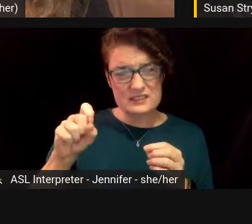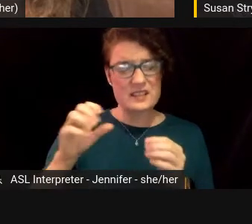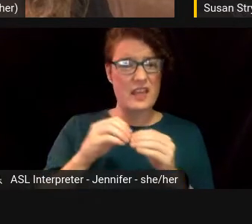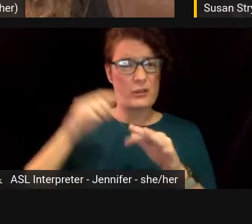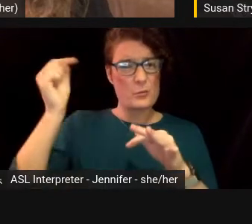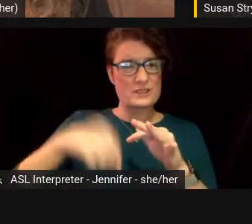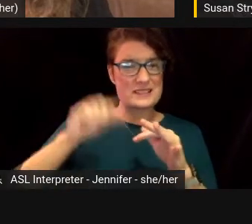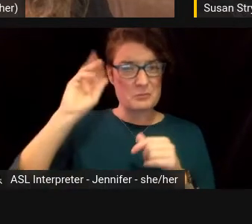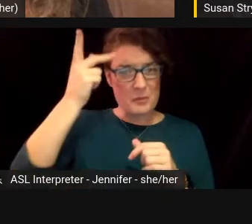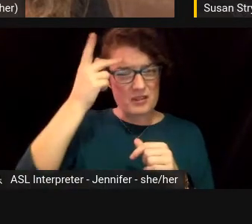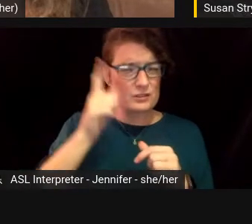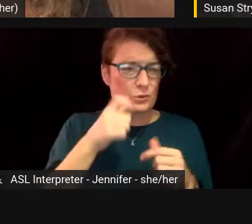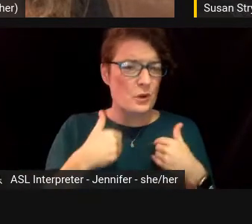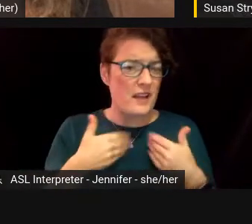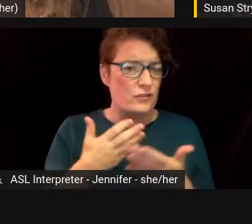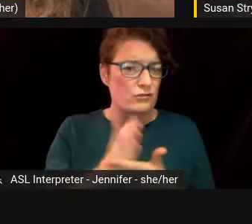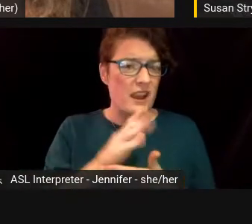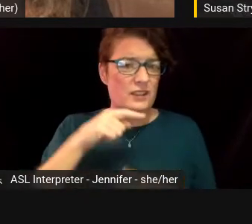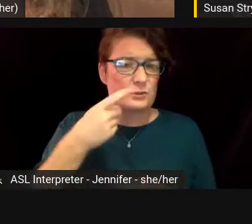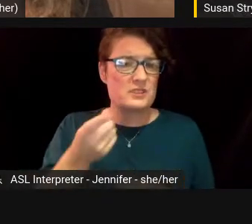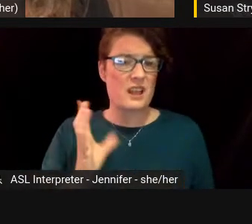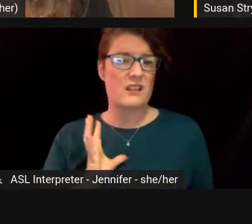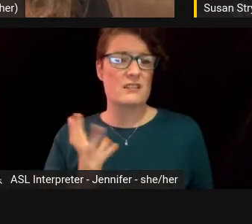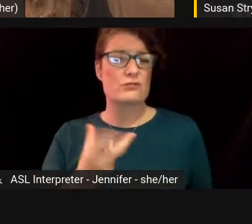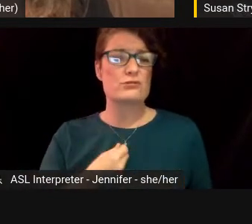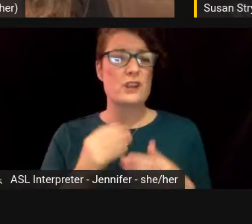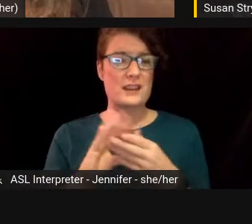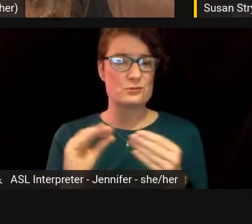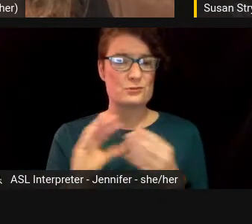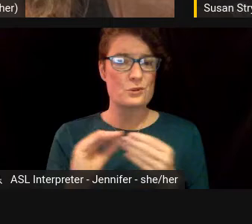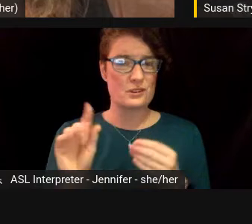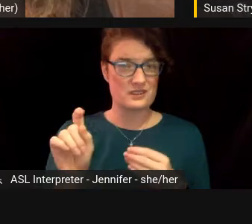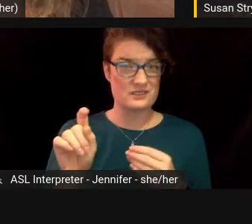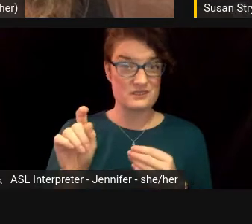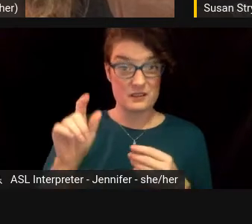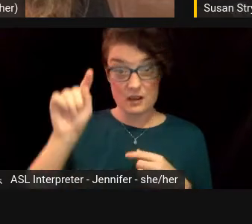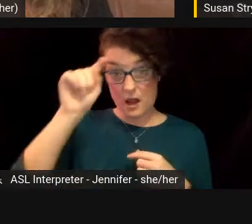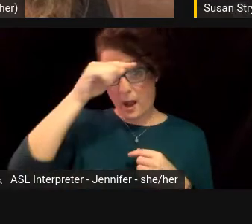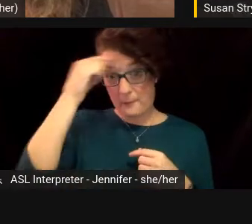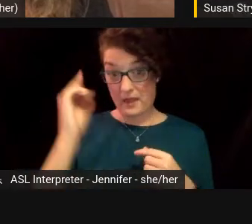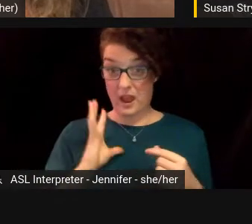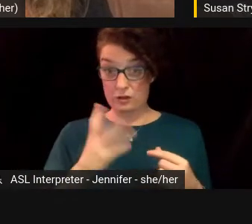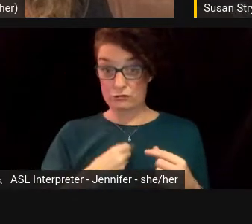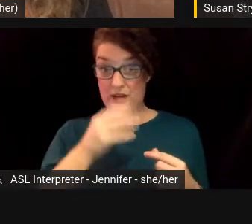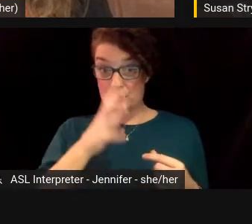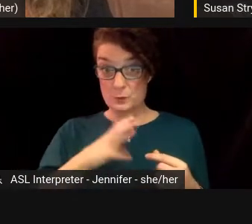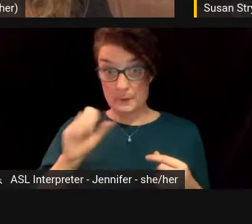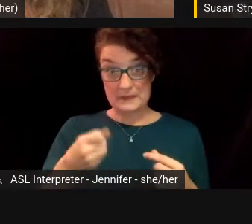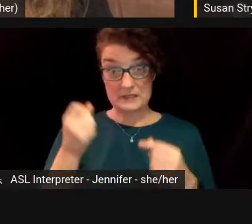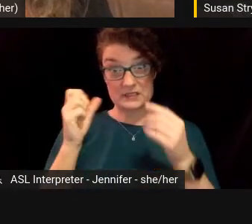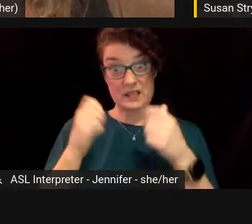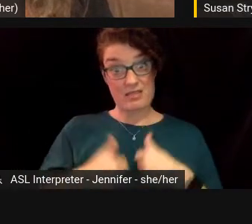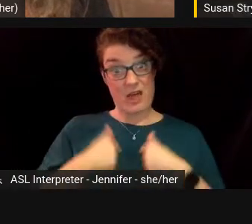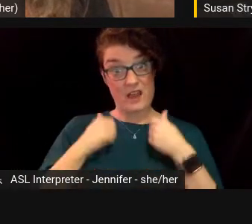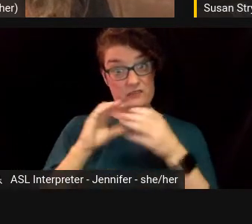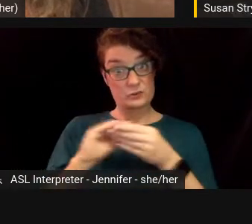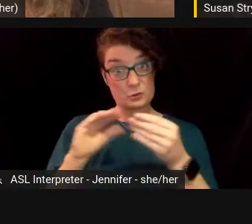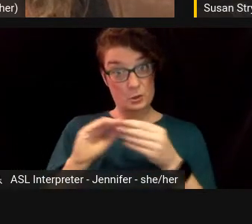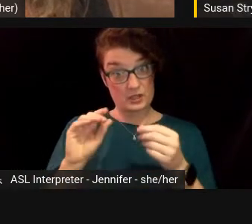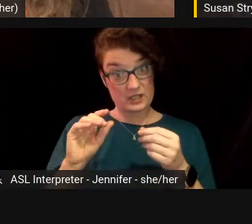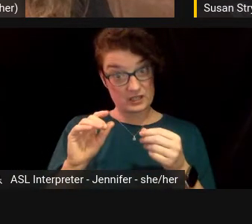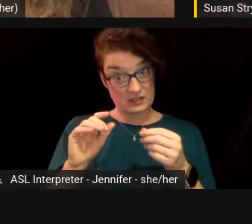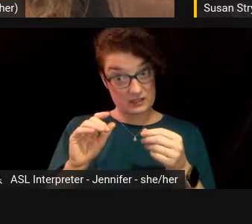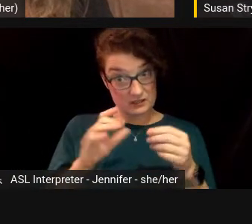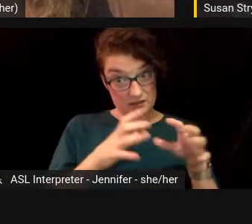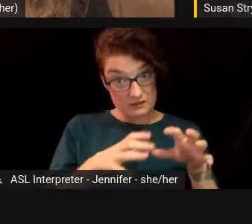tell a trans story? know, is it, should the story of a Black trans woman's life be told by